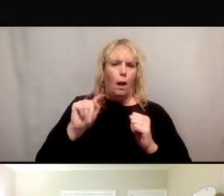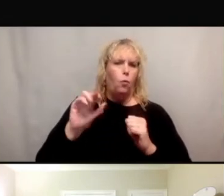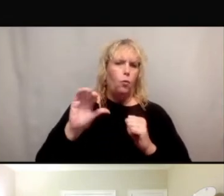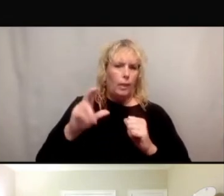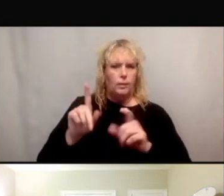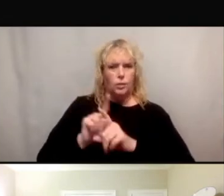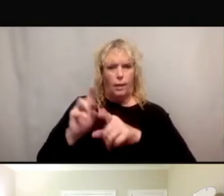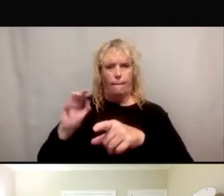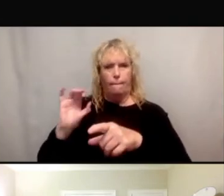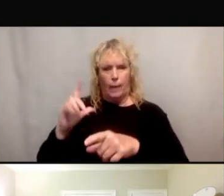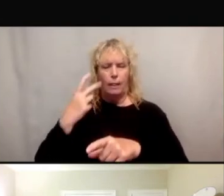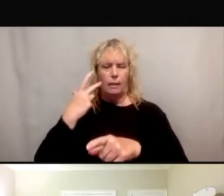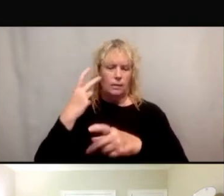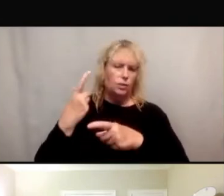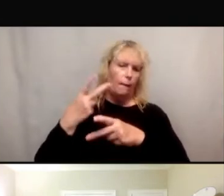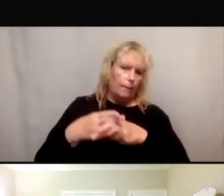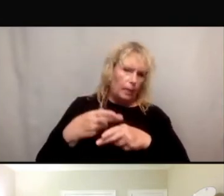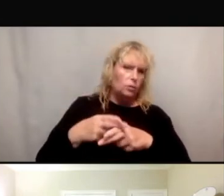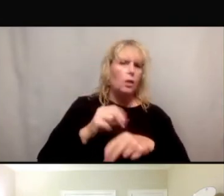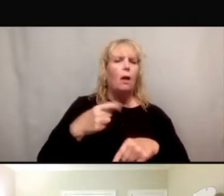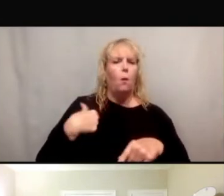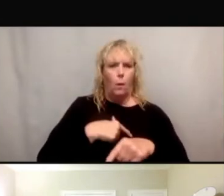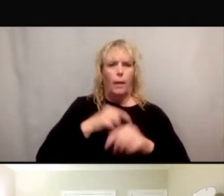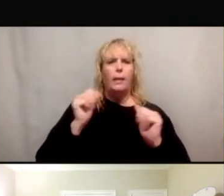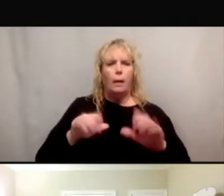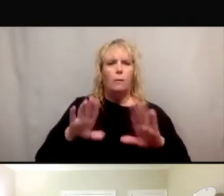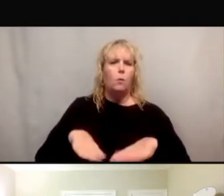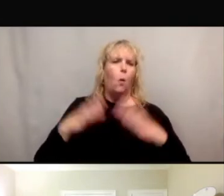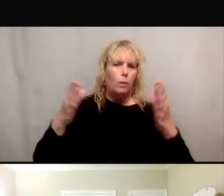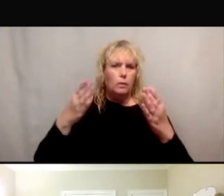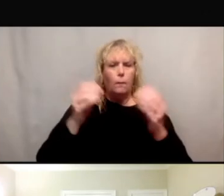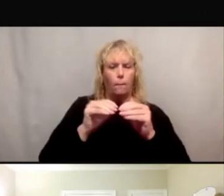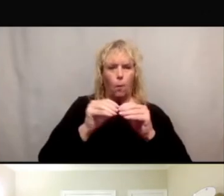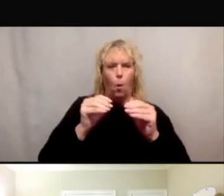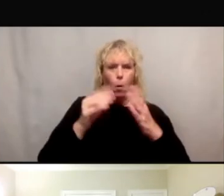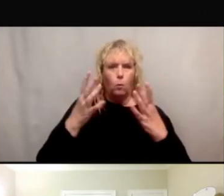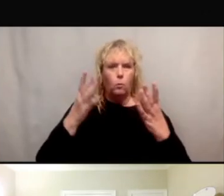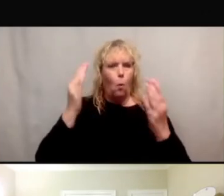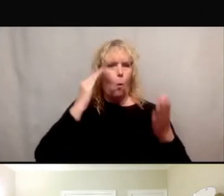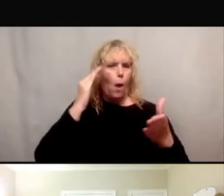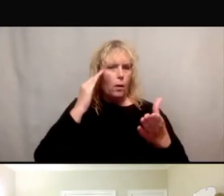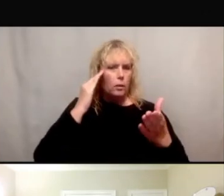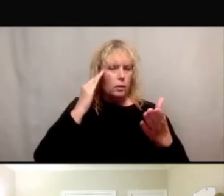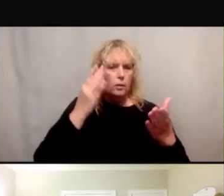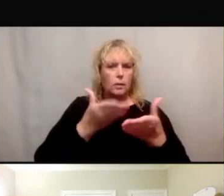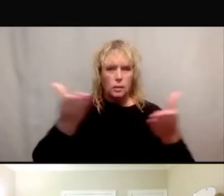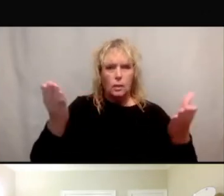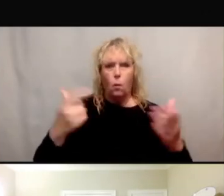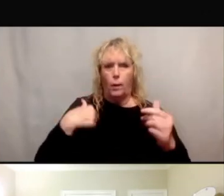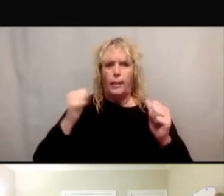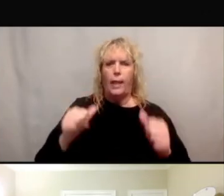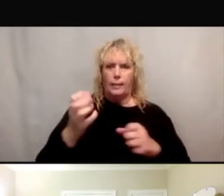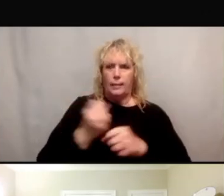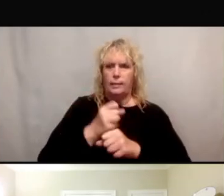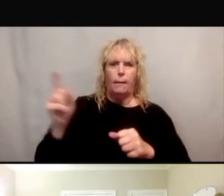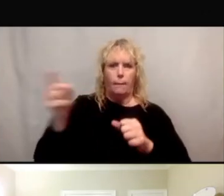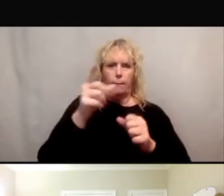had mentioned, and that we're raising awareness and educating potential trial participants in the most appropriate ways.